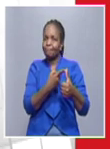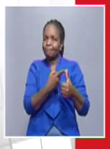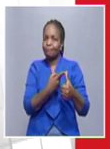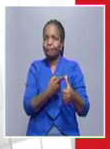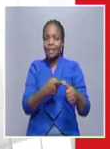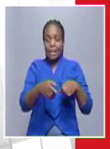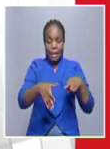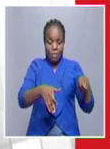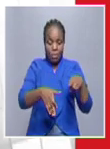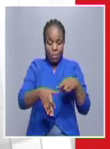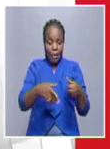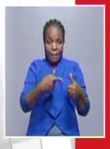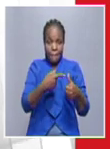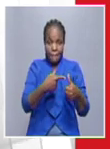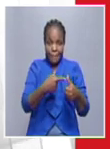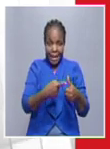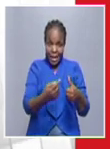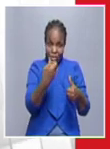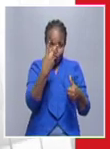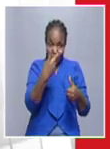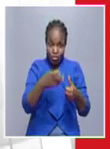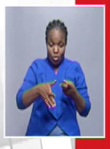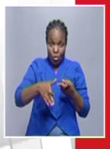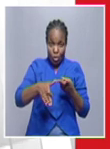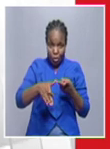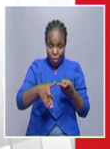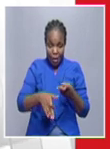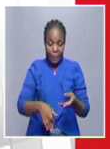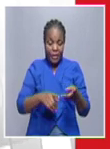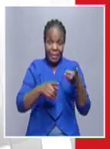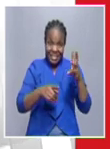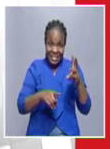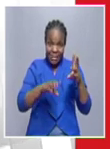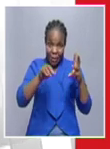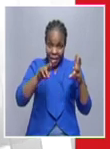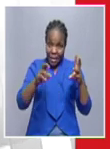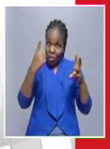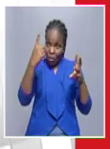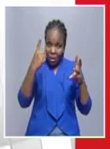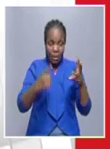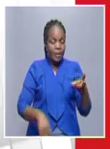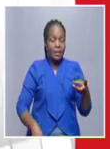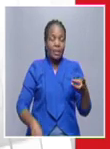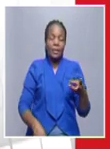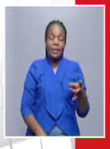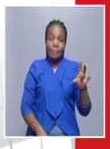zambesi region two cases at katimamlelo omaeke one case at hobabes